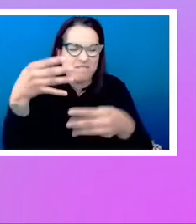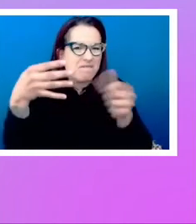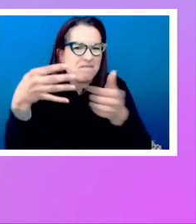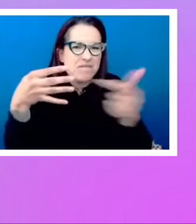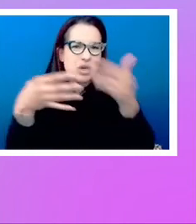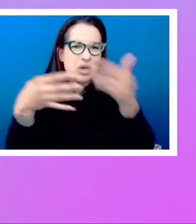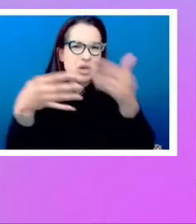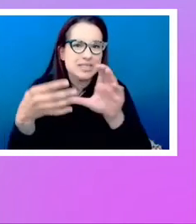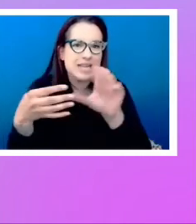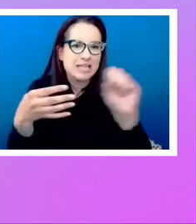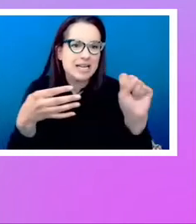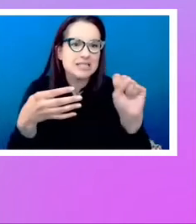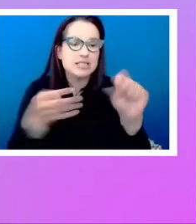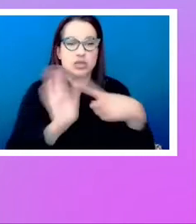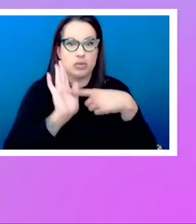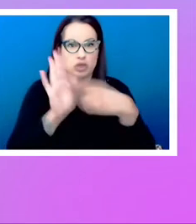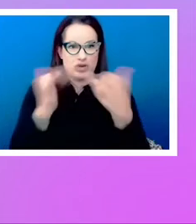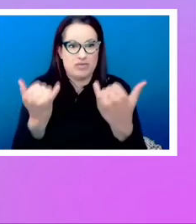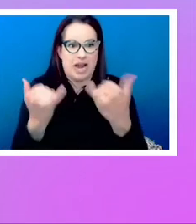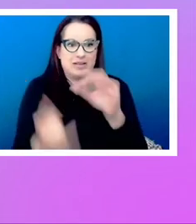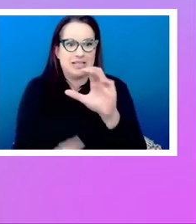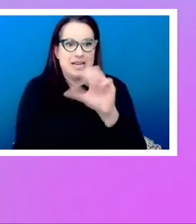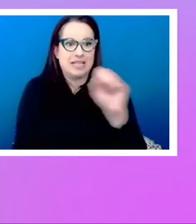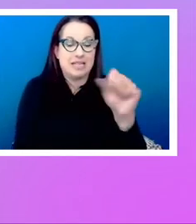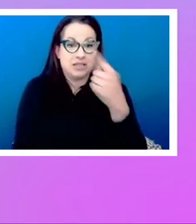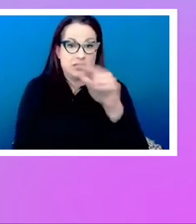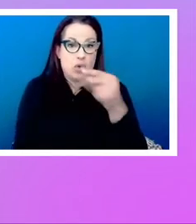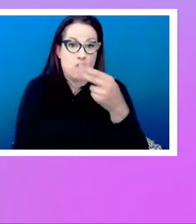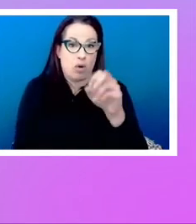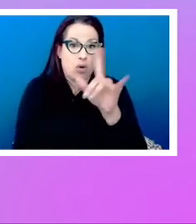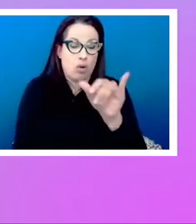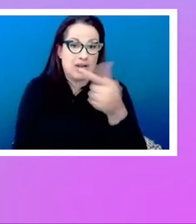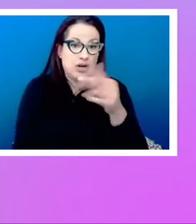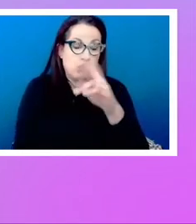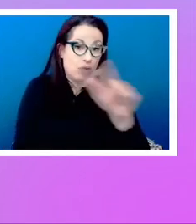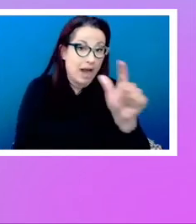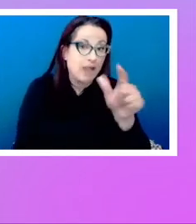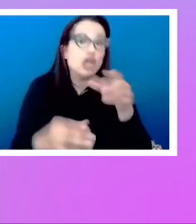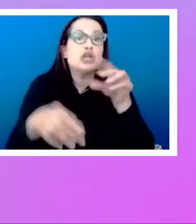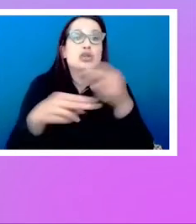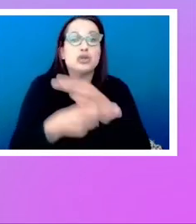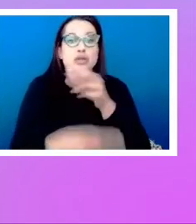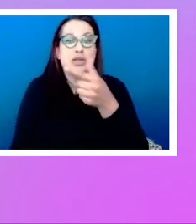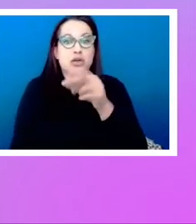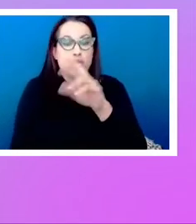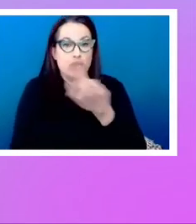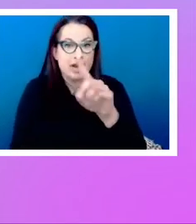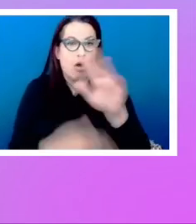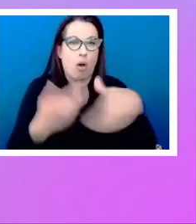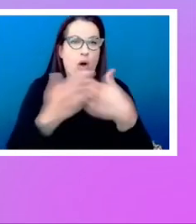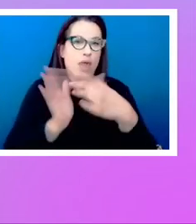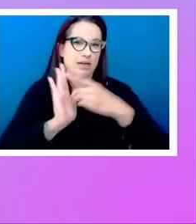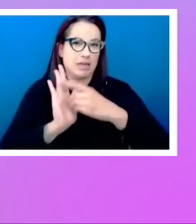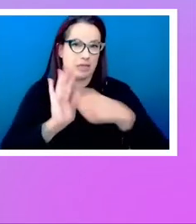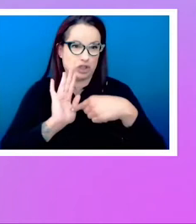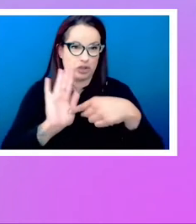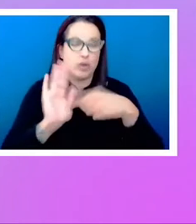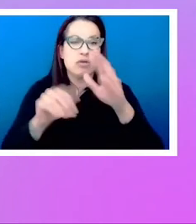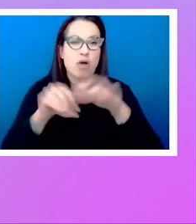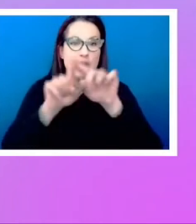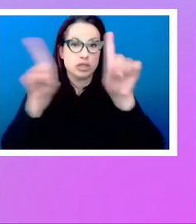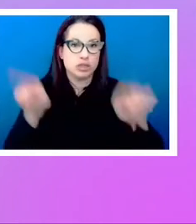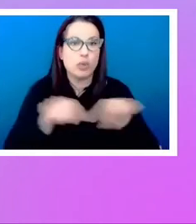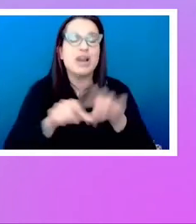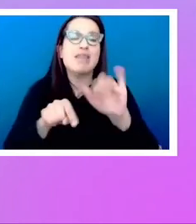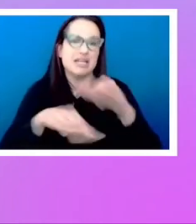So this here, I'm showing the CSS for the holy grail layout using grid. And all of the little demos that I'm showing here on screen are available